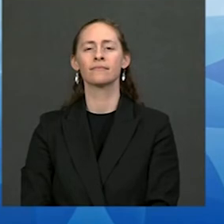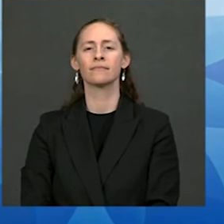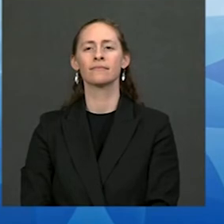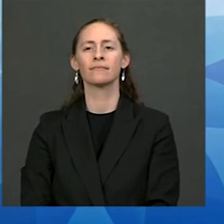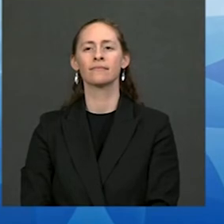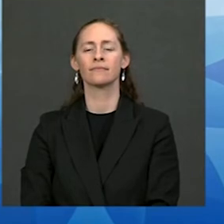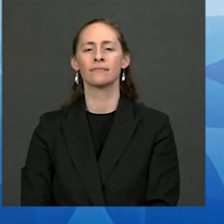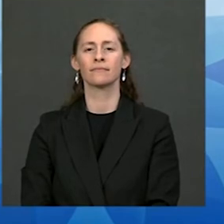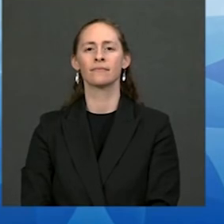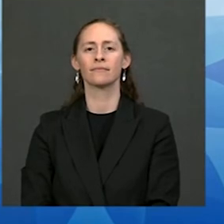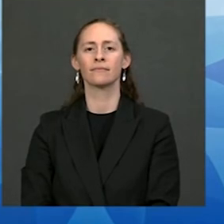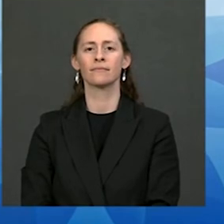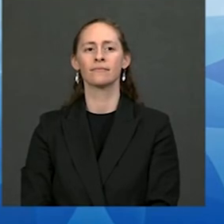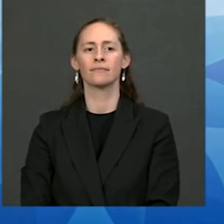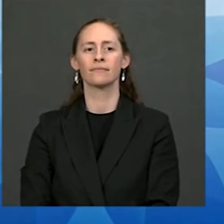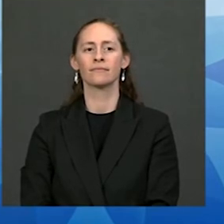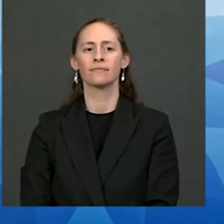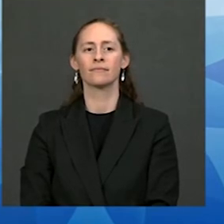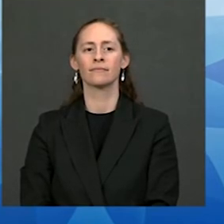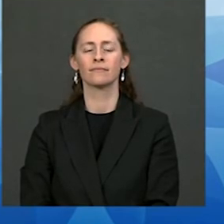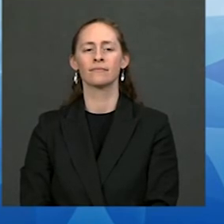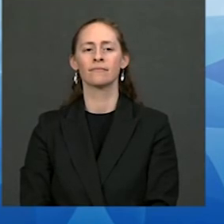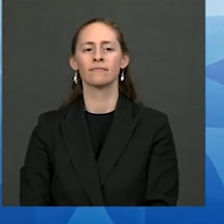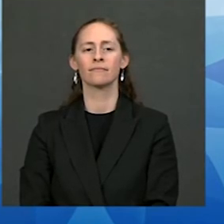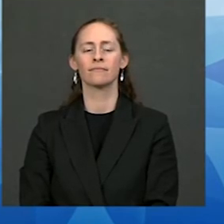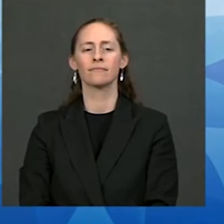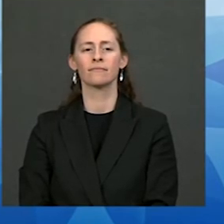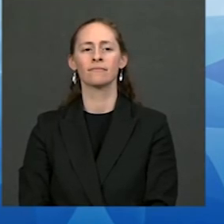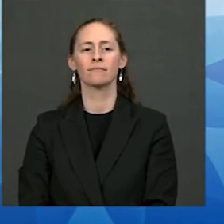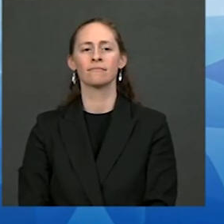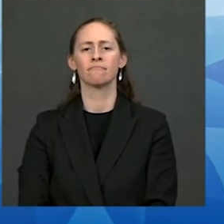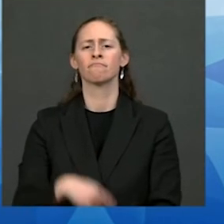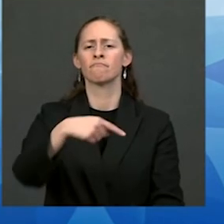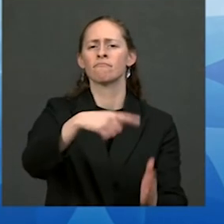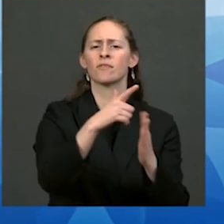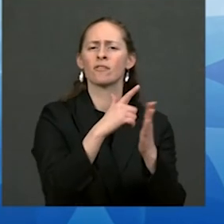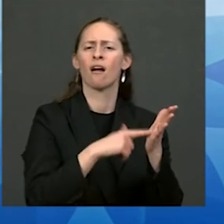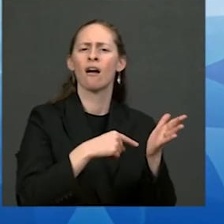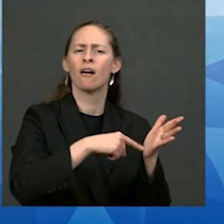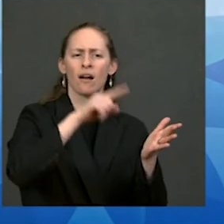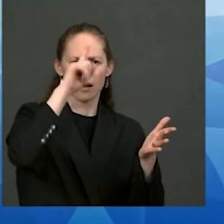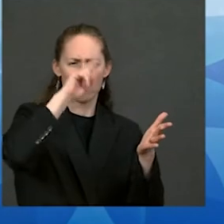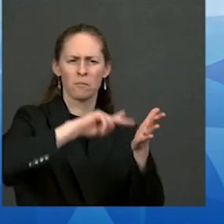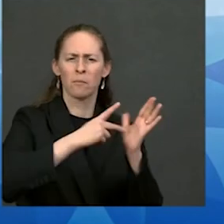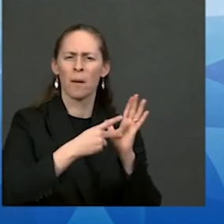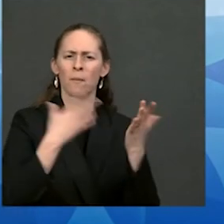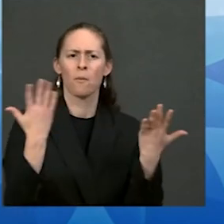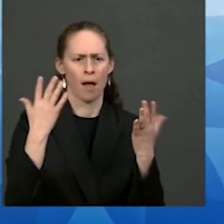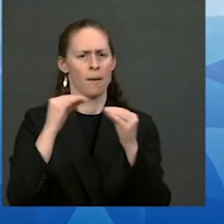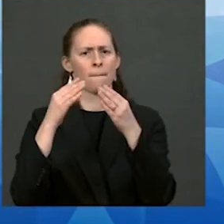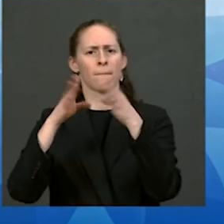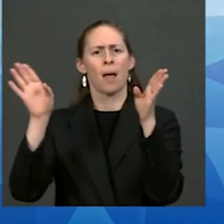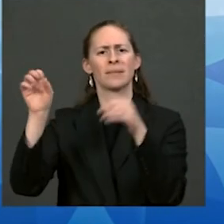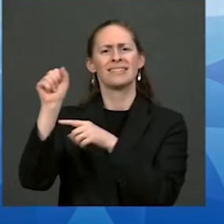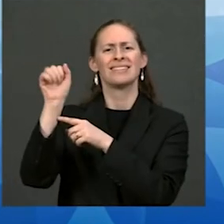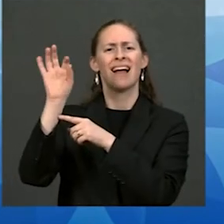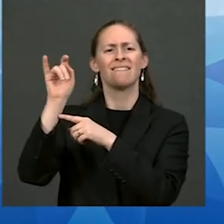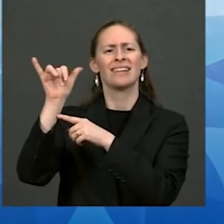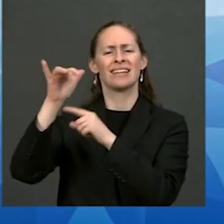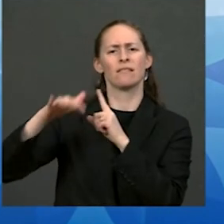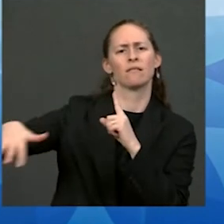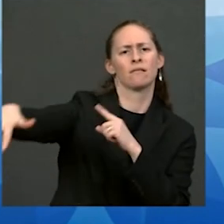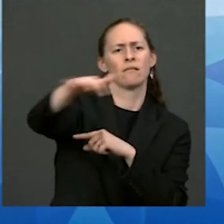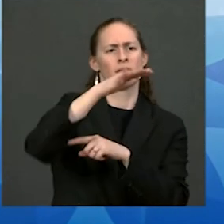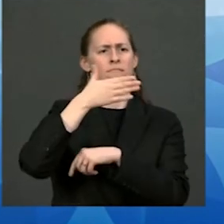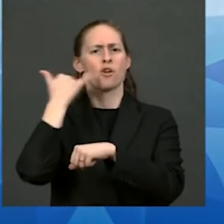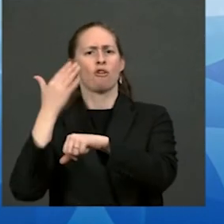the title of this legislation is improving public safety and criminal justice for native americans and addressing the crisis of